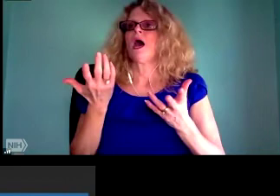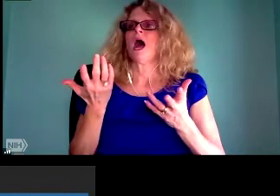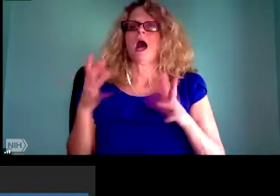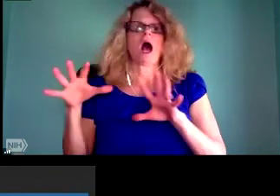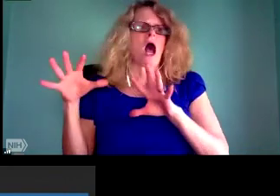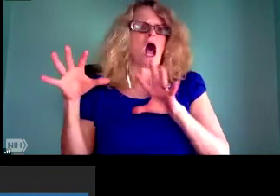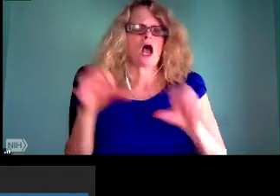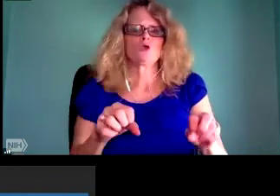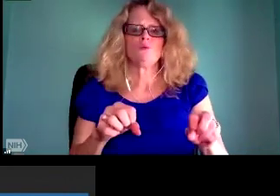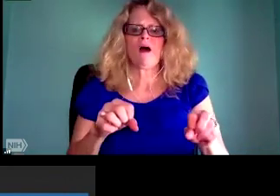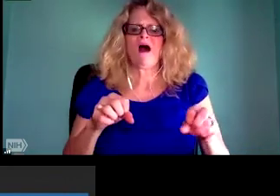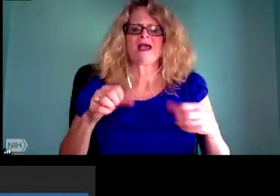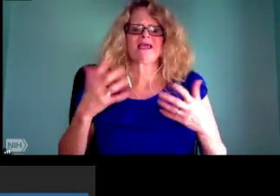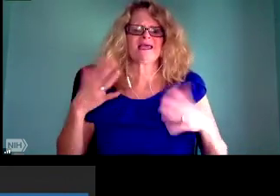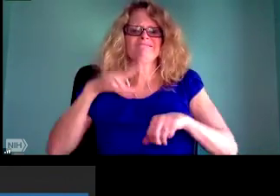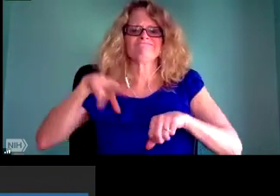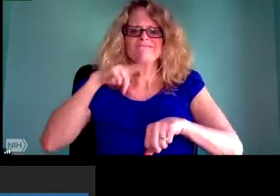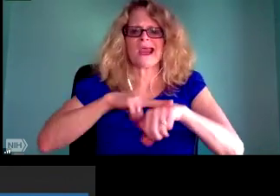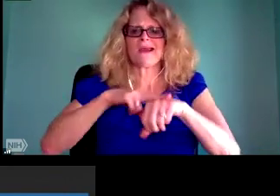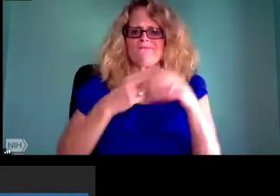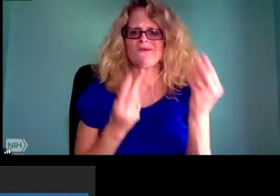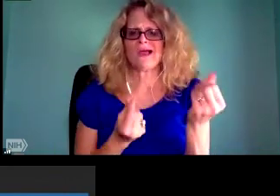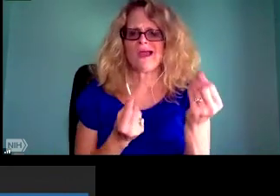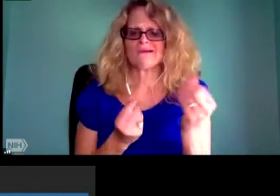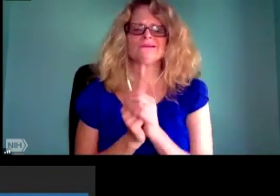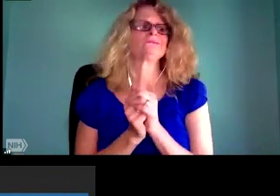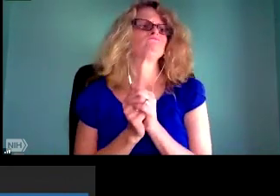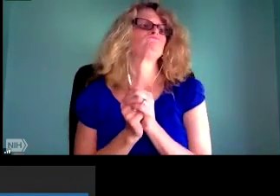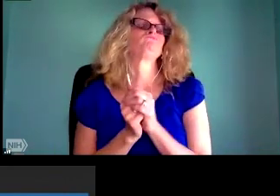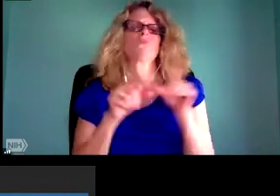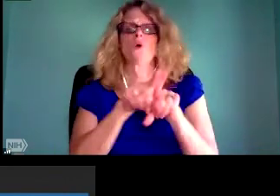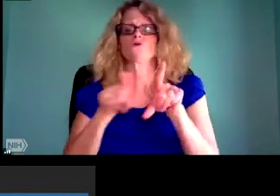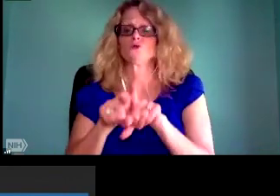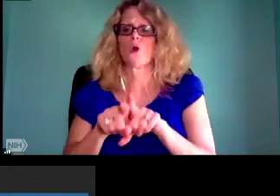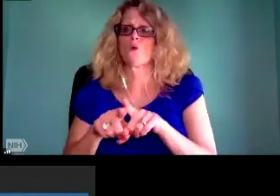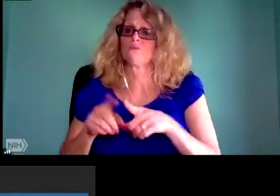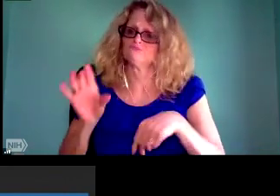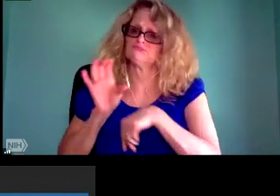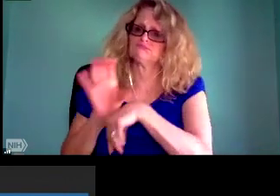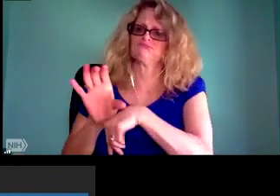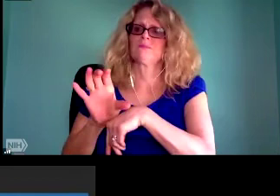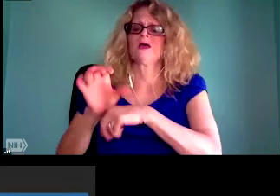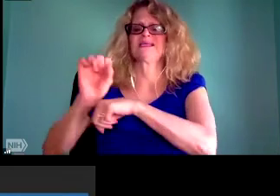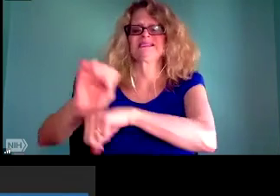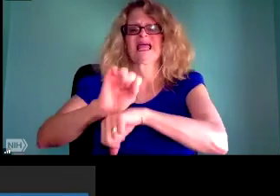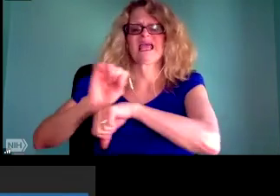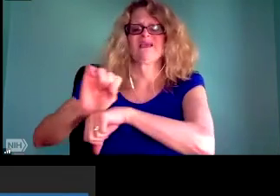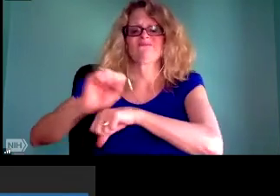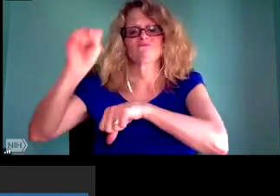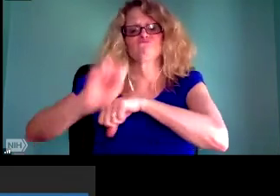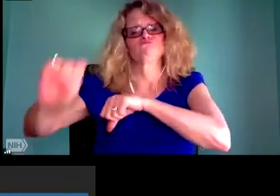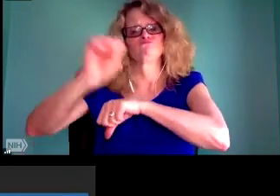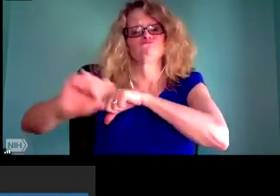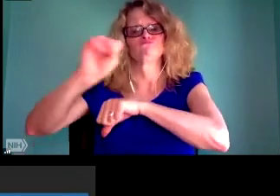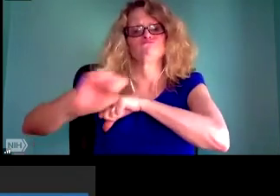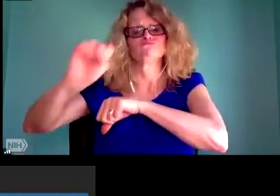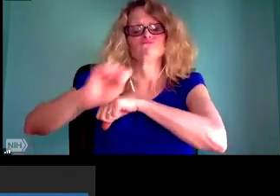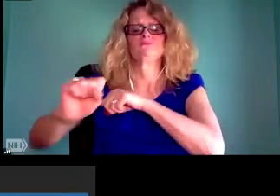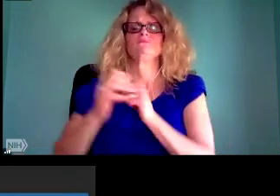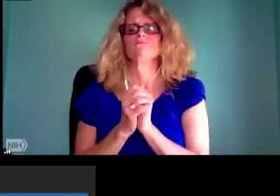people because the American economy was completely reliant upon it.